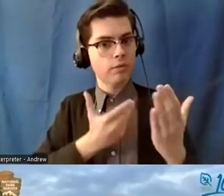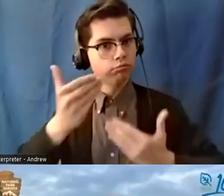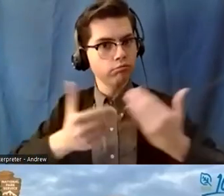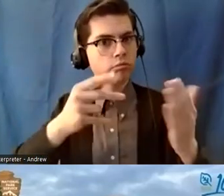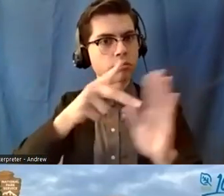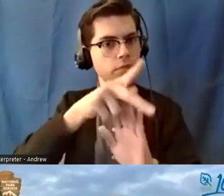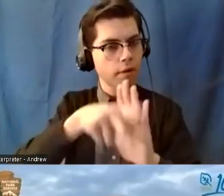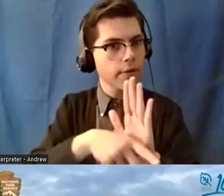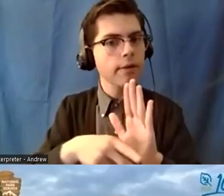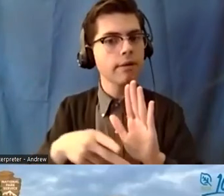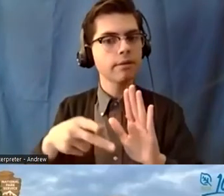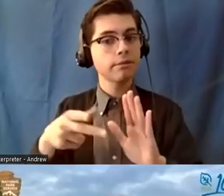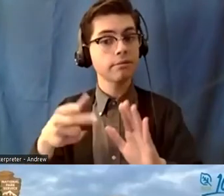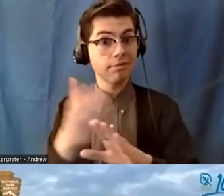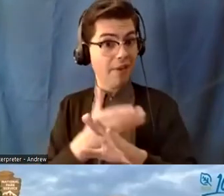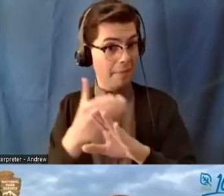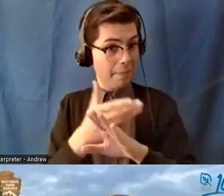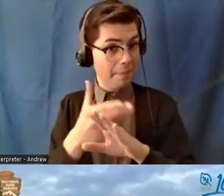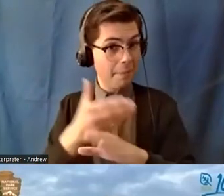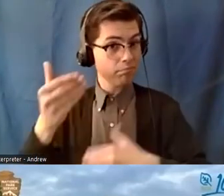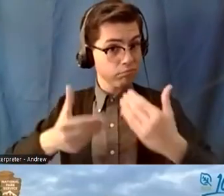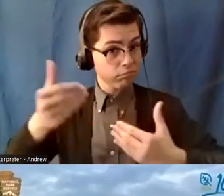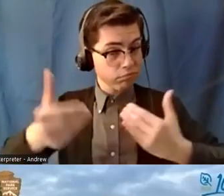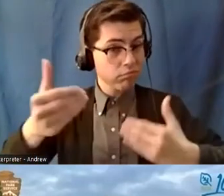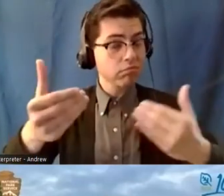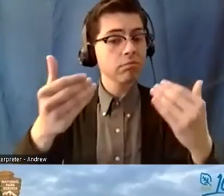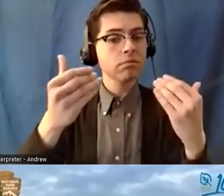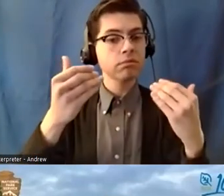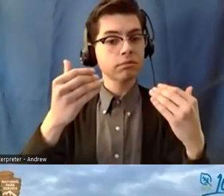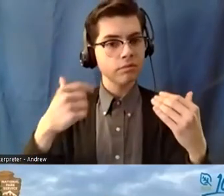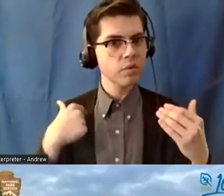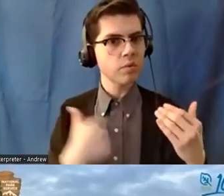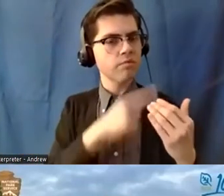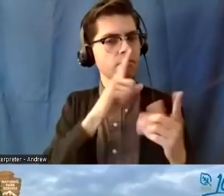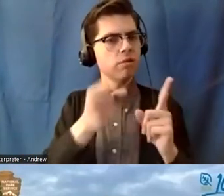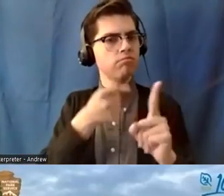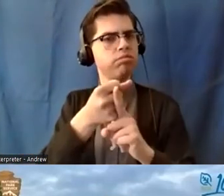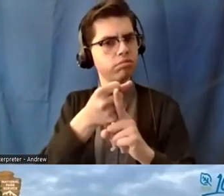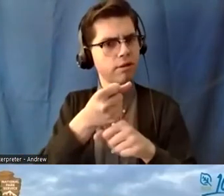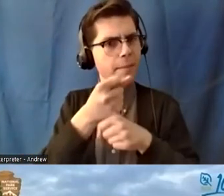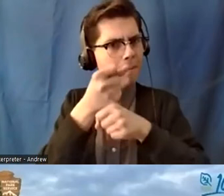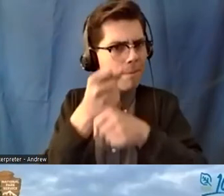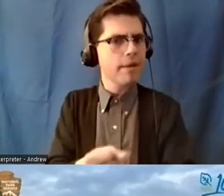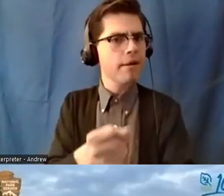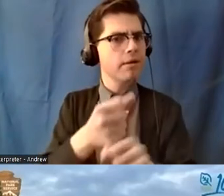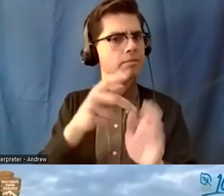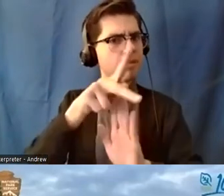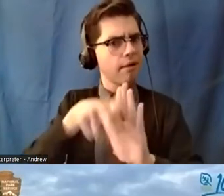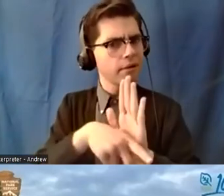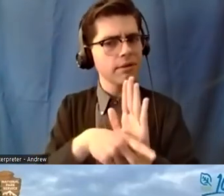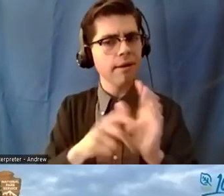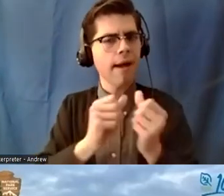mark on how those eggs were cared for and developed procedures right then again can you imagine